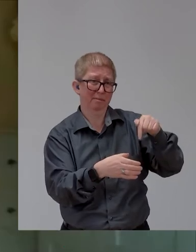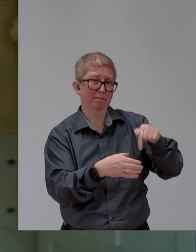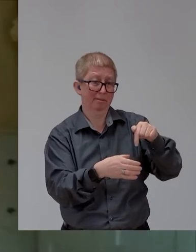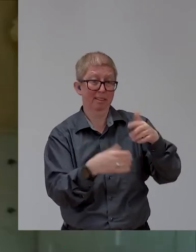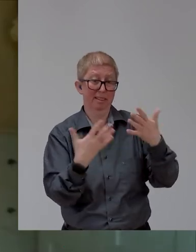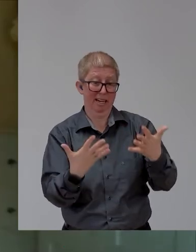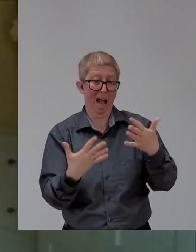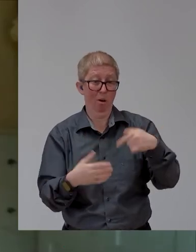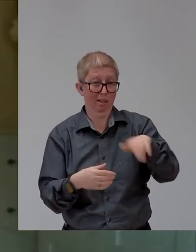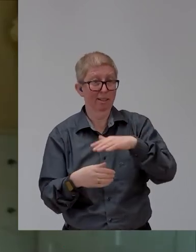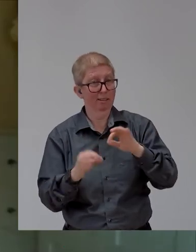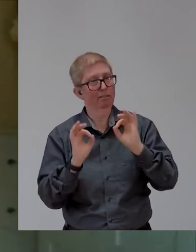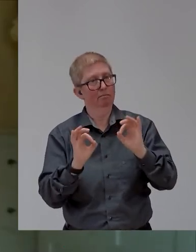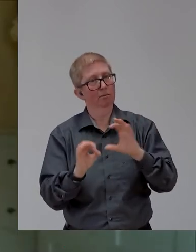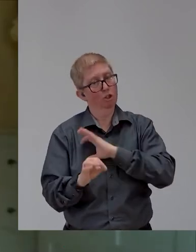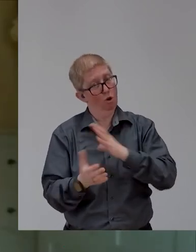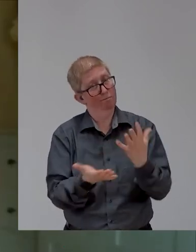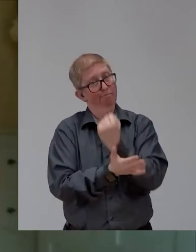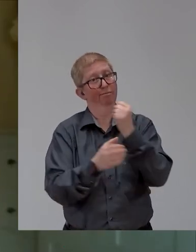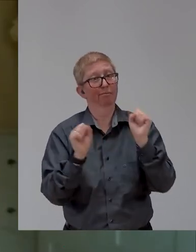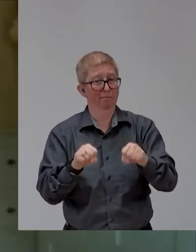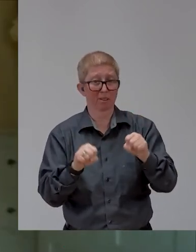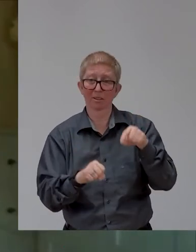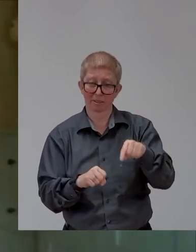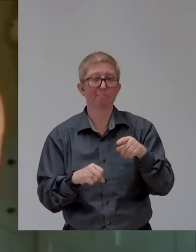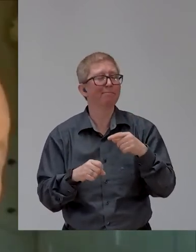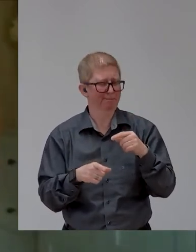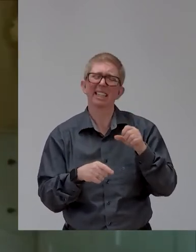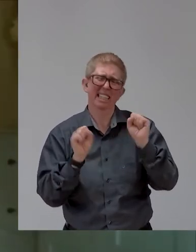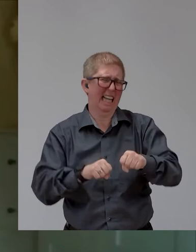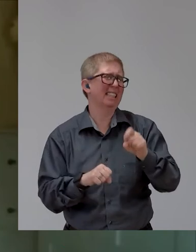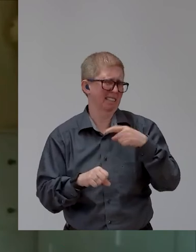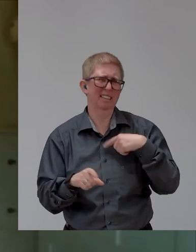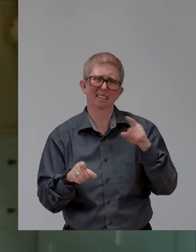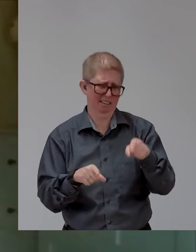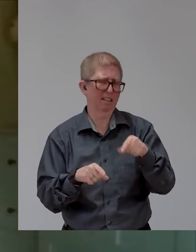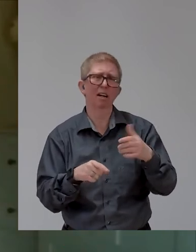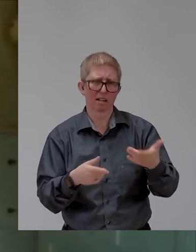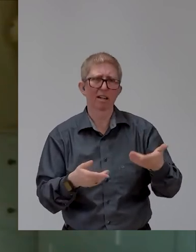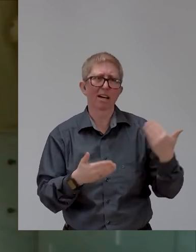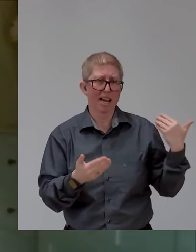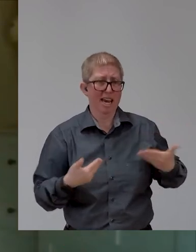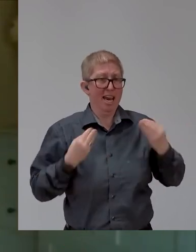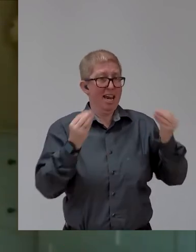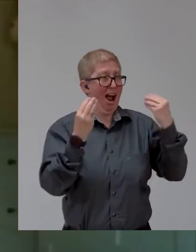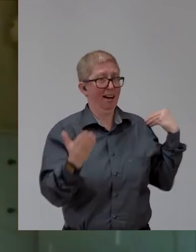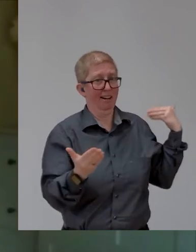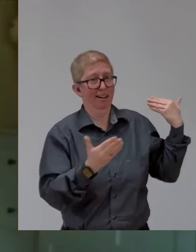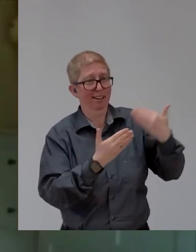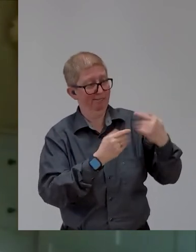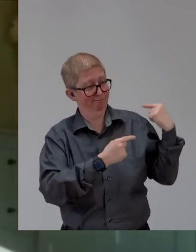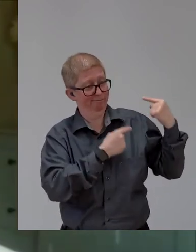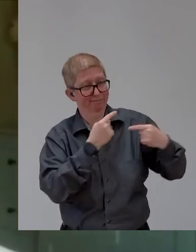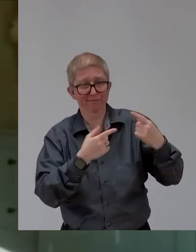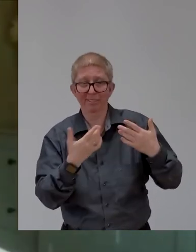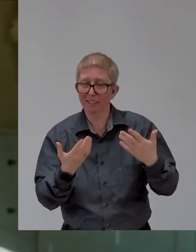Without, without doubt. And I look, there's no doubt about it. The younger generation looks at life generally differently than we did when we were young, but, um,